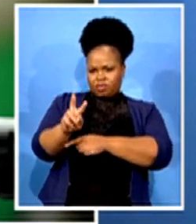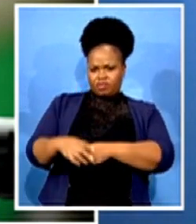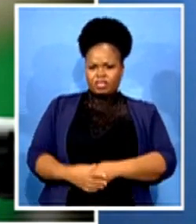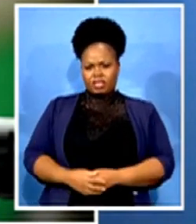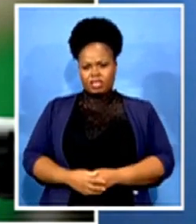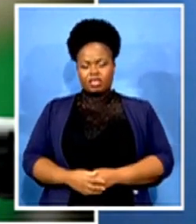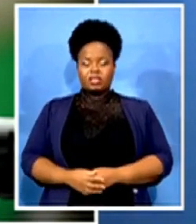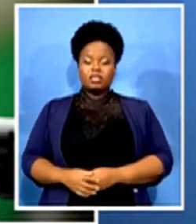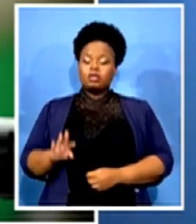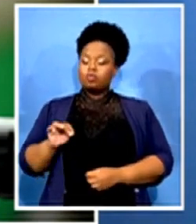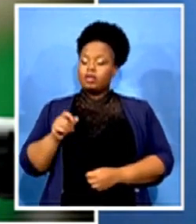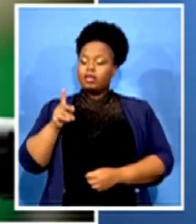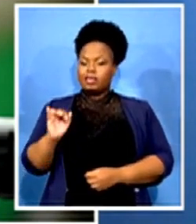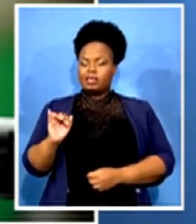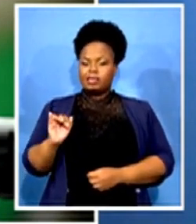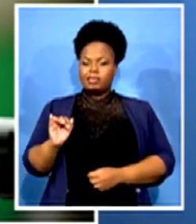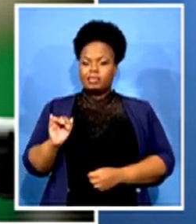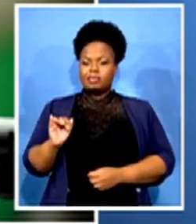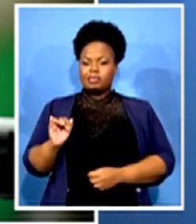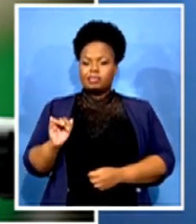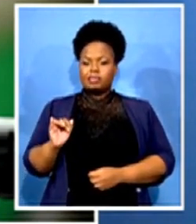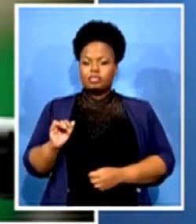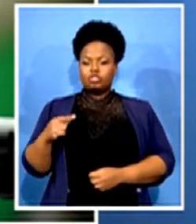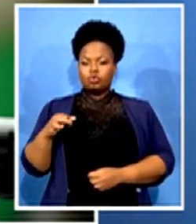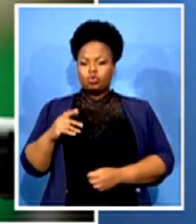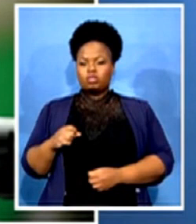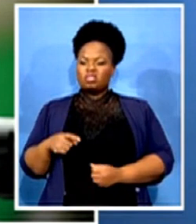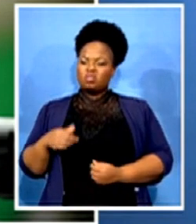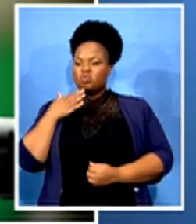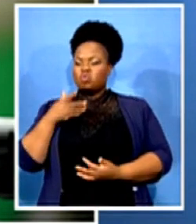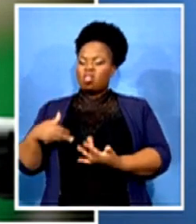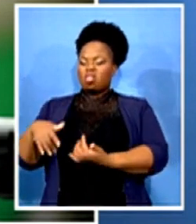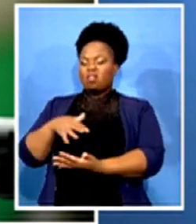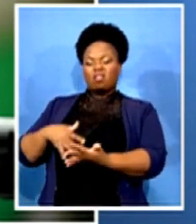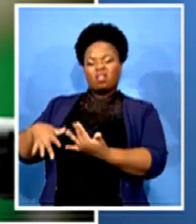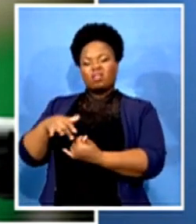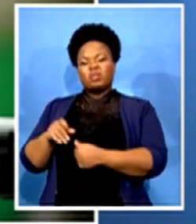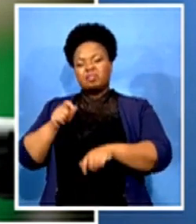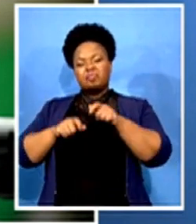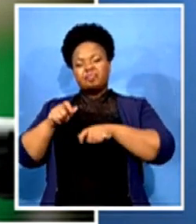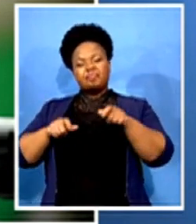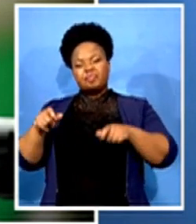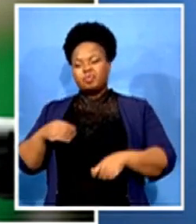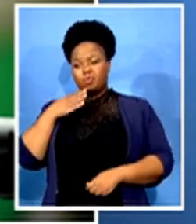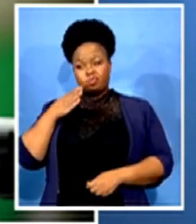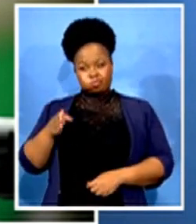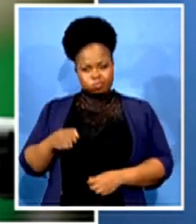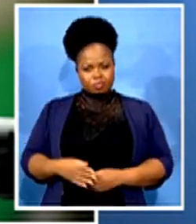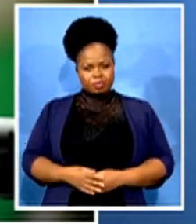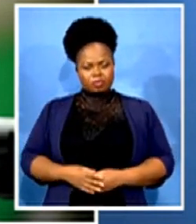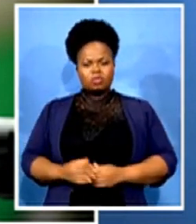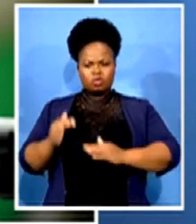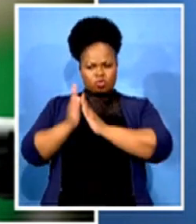uh mingling around some guys there and uh motivating them and cracking jokes that